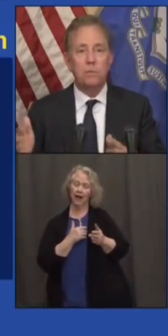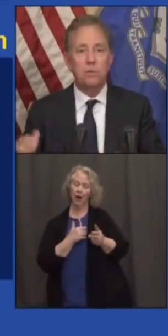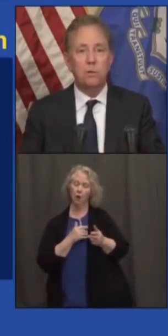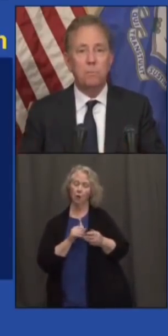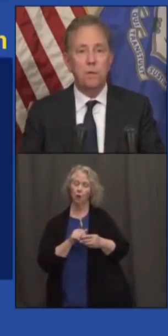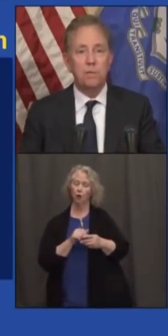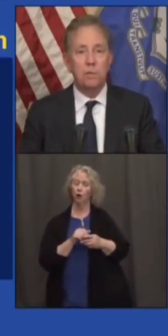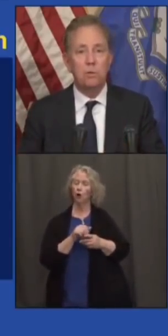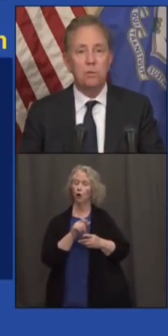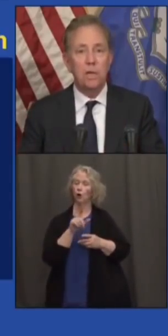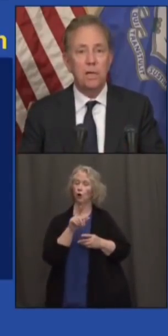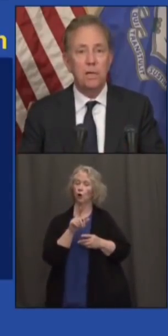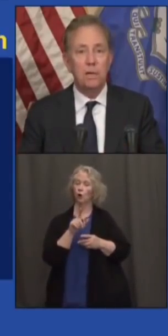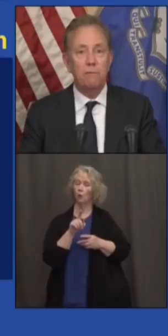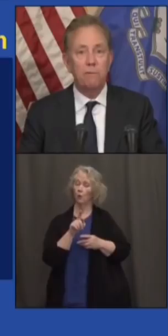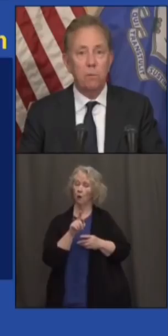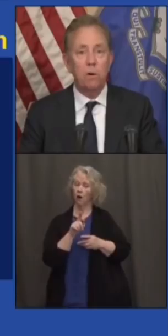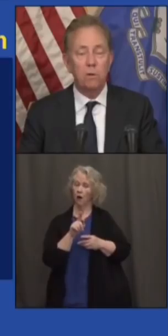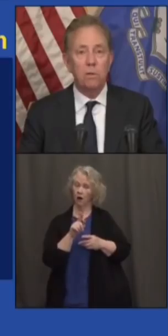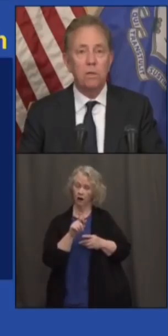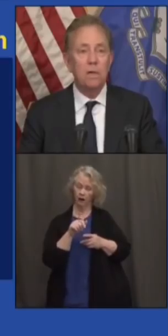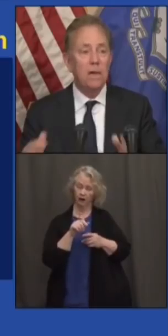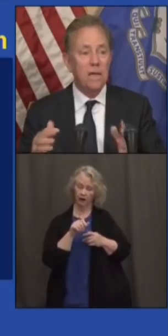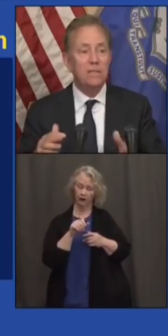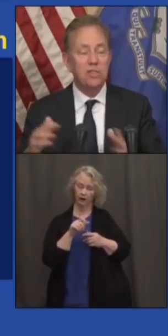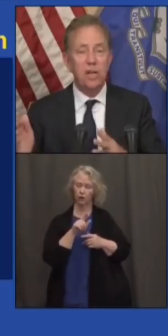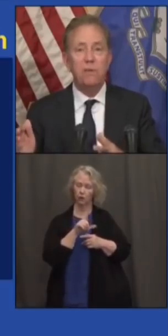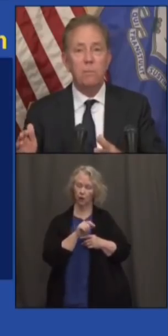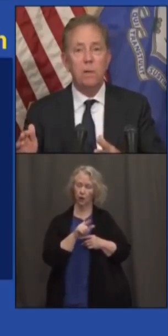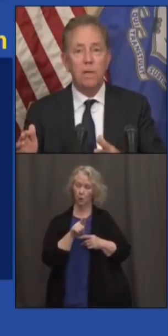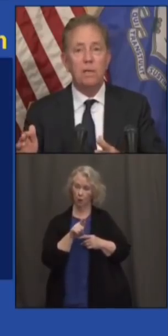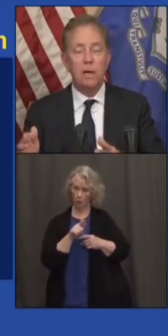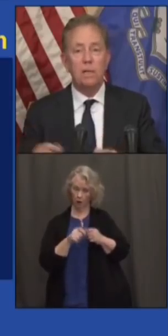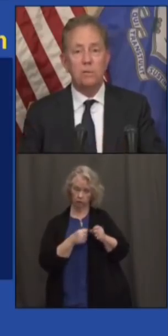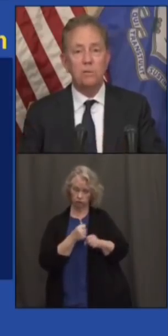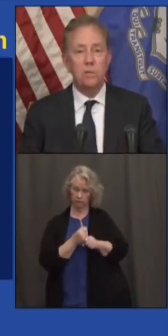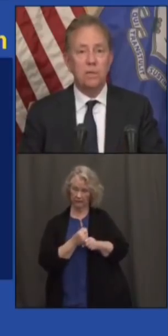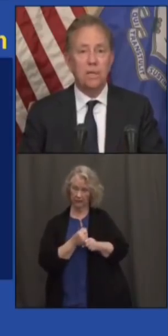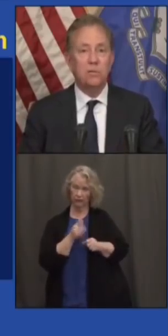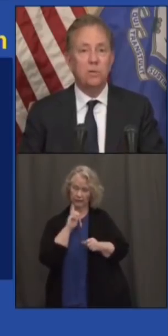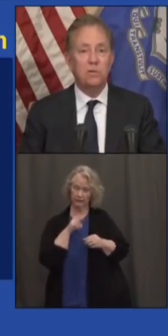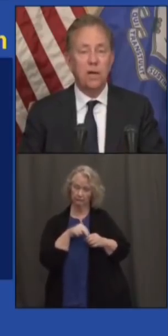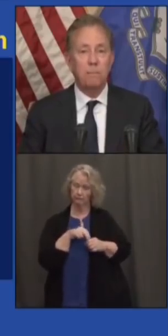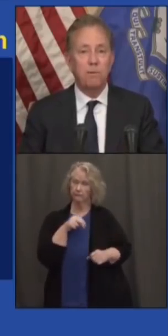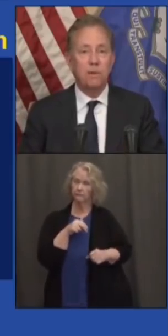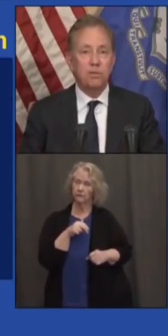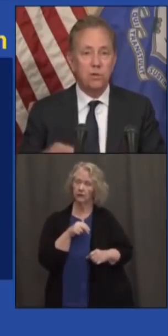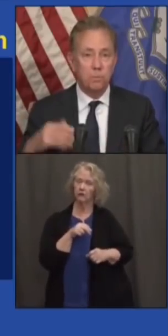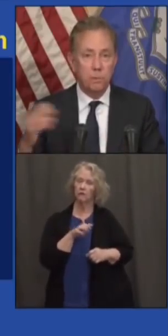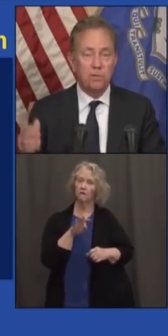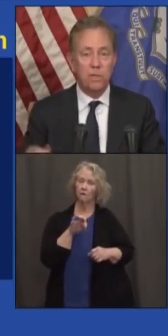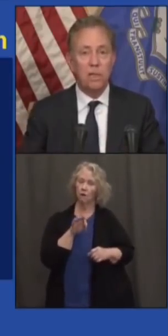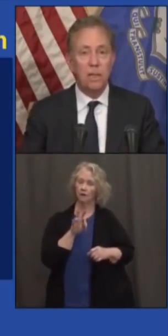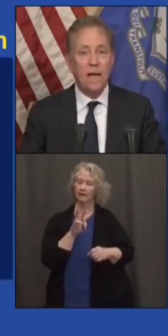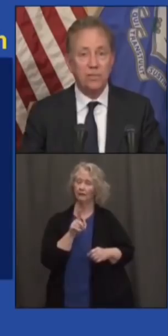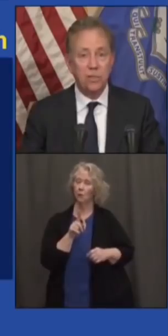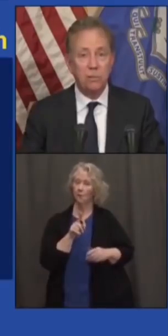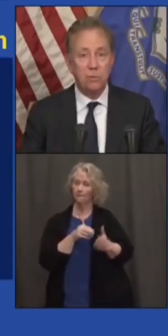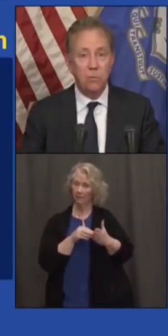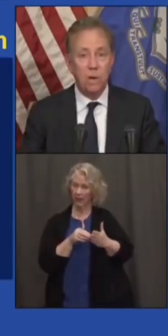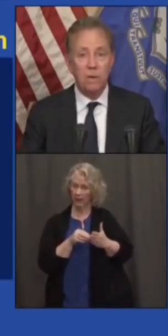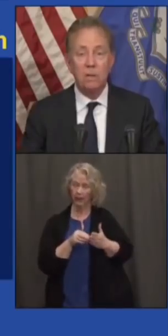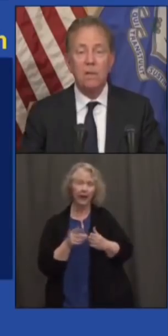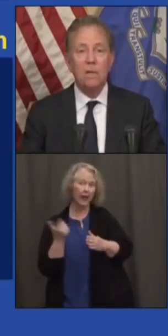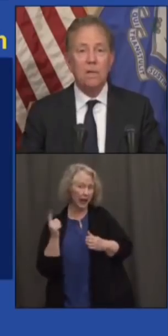budget surplus looks like $470 million. That's on top of a surplus last